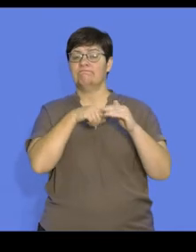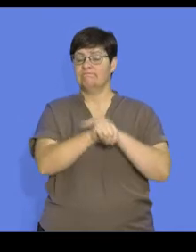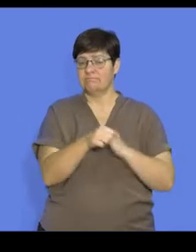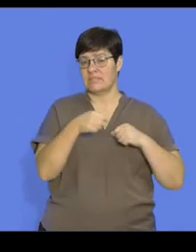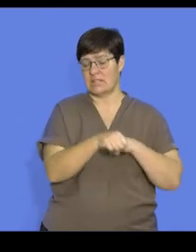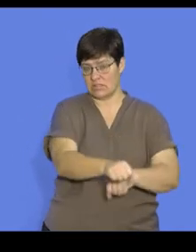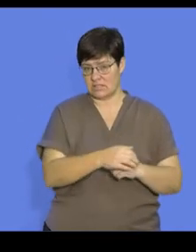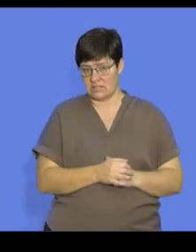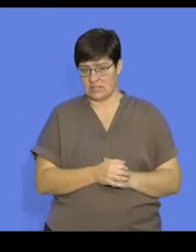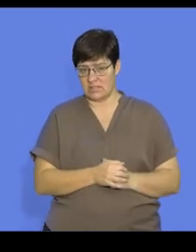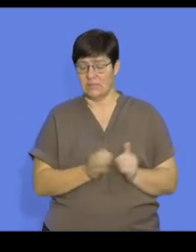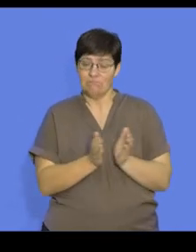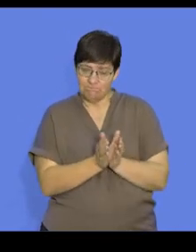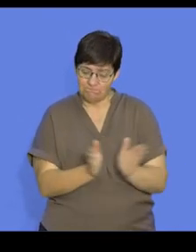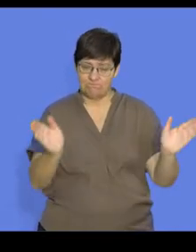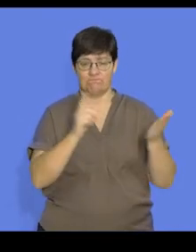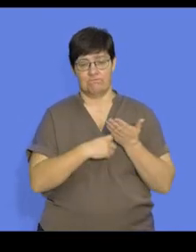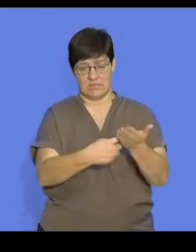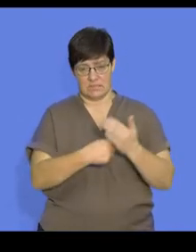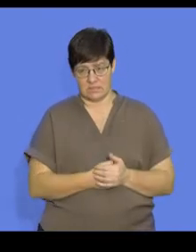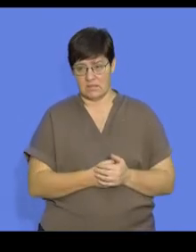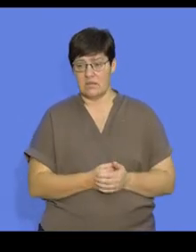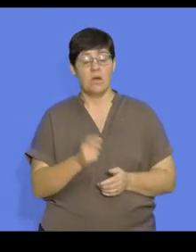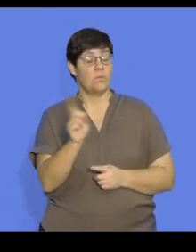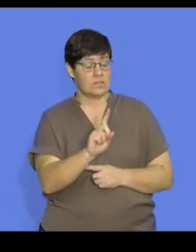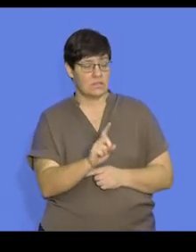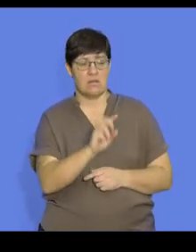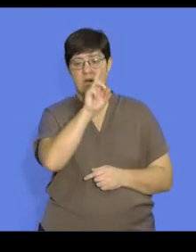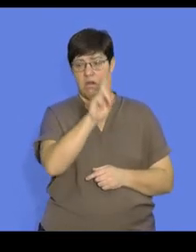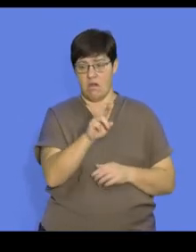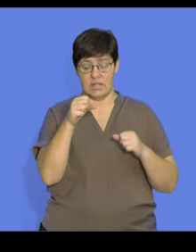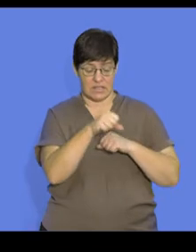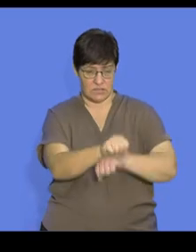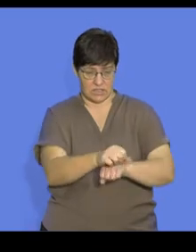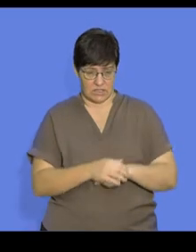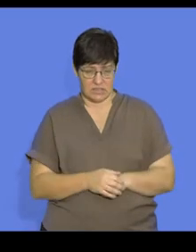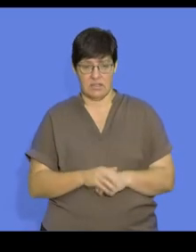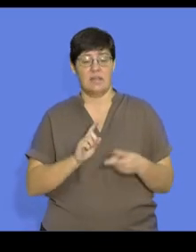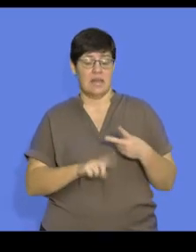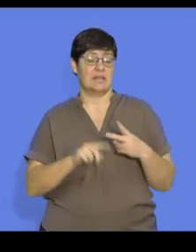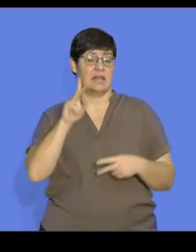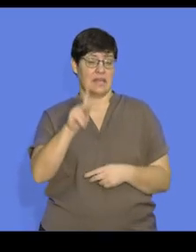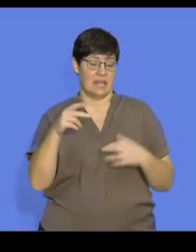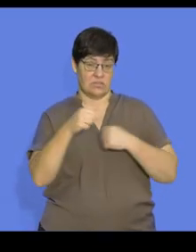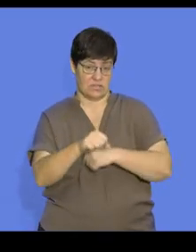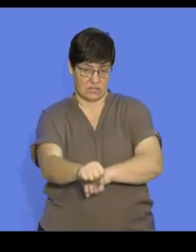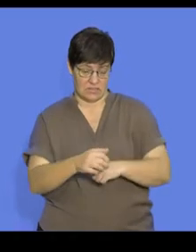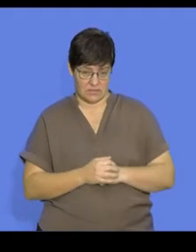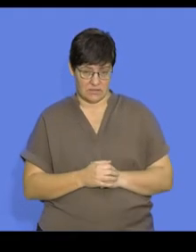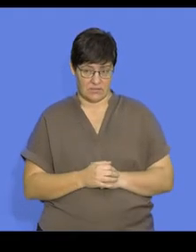strategies, broadly speaking. These are referred to as the R strategy and the K strategy.